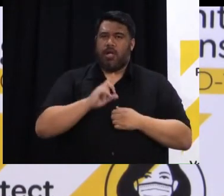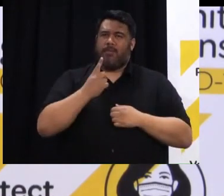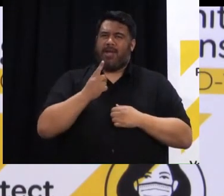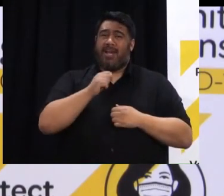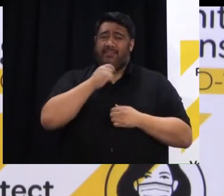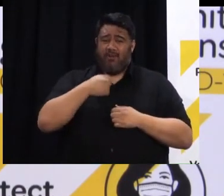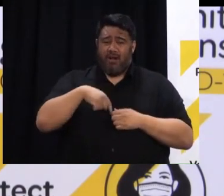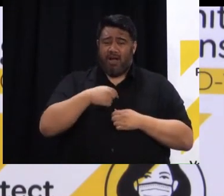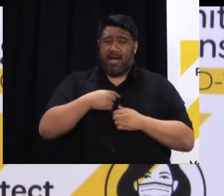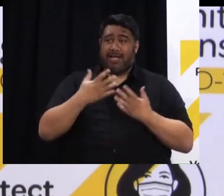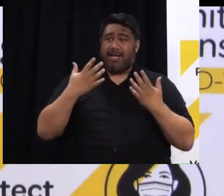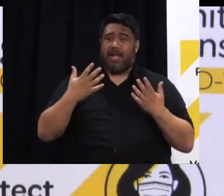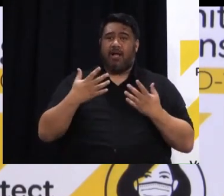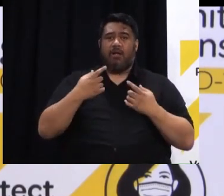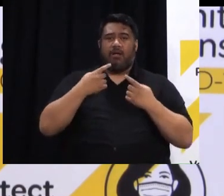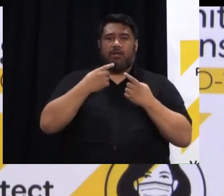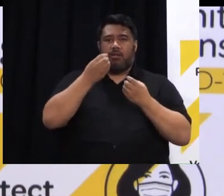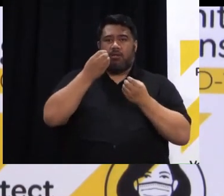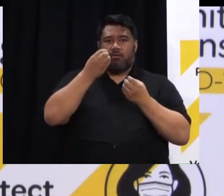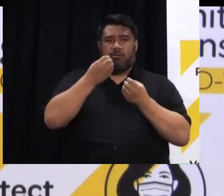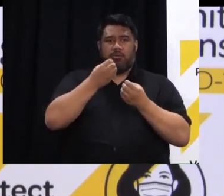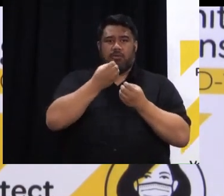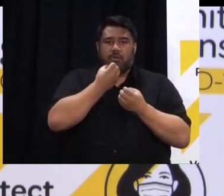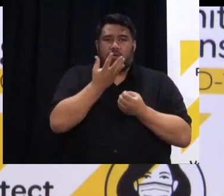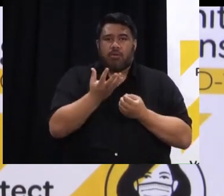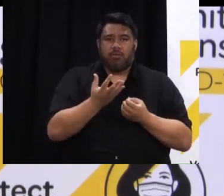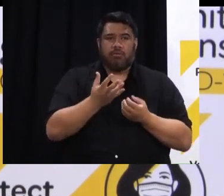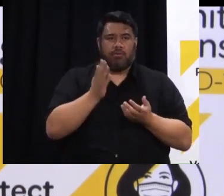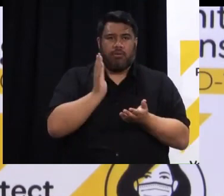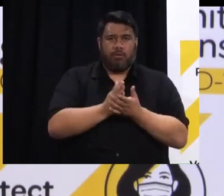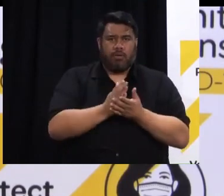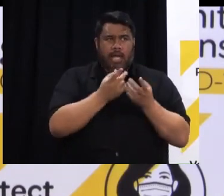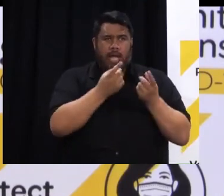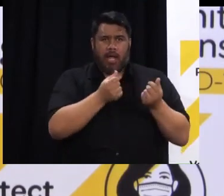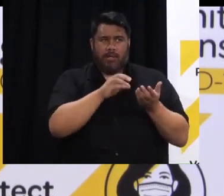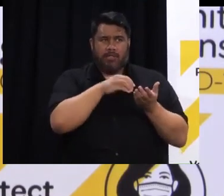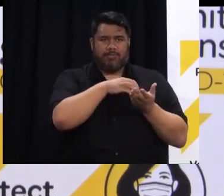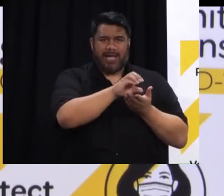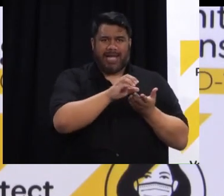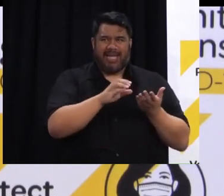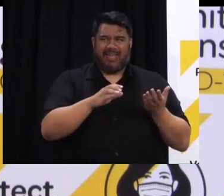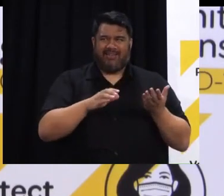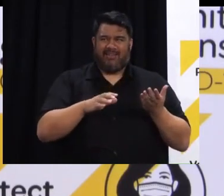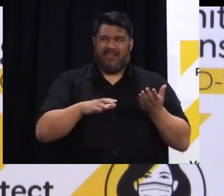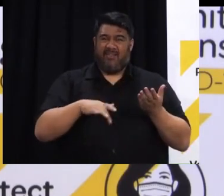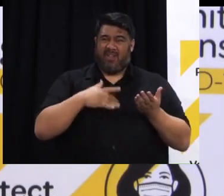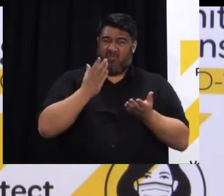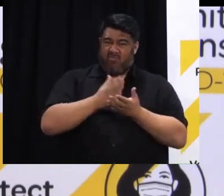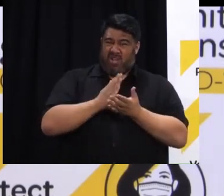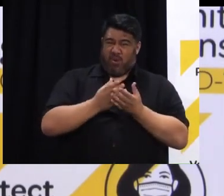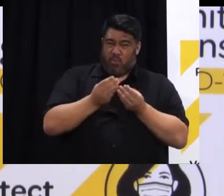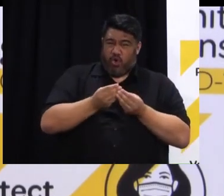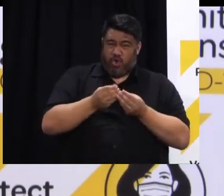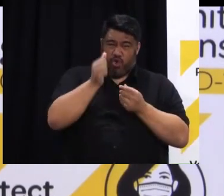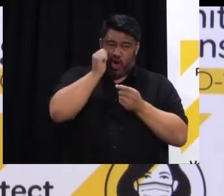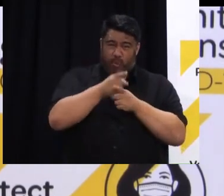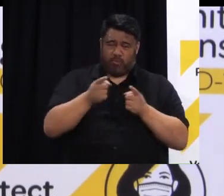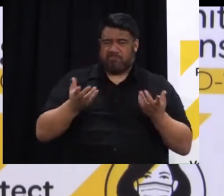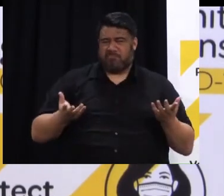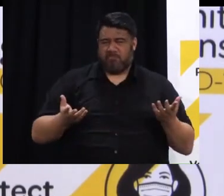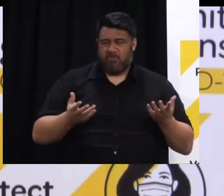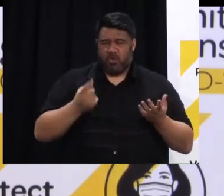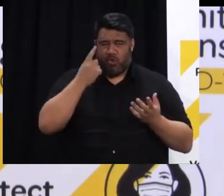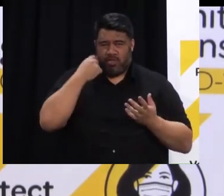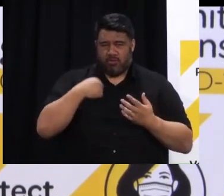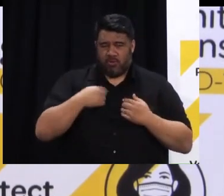if I were to I think reveal the outcomes of some of those commercial negotiations what I will do is see just